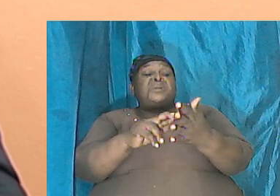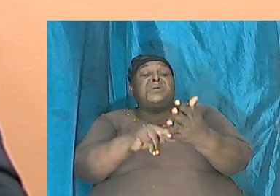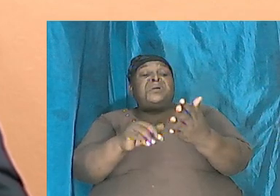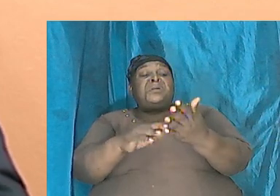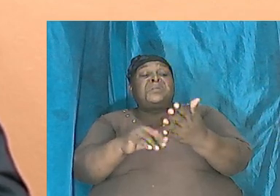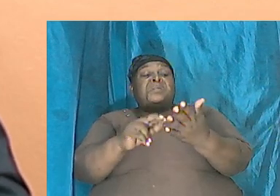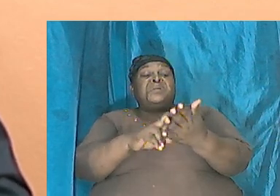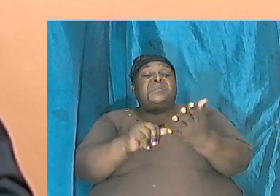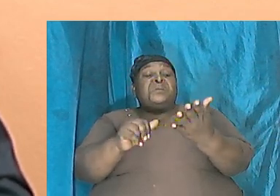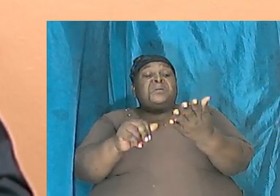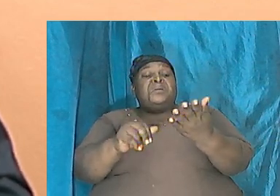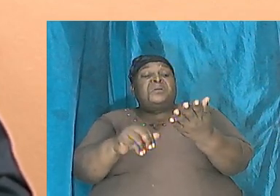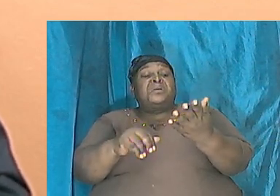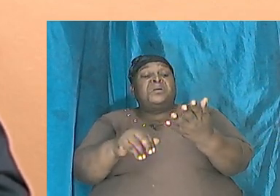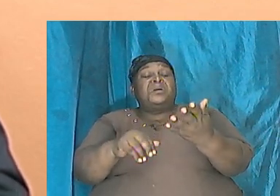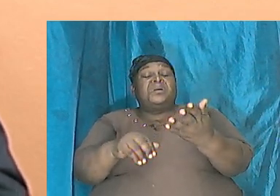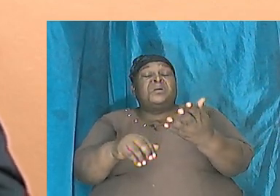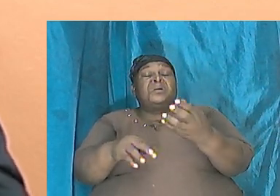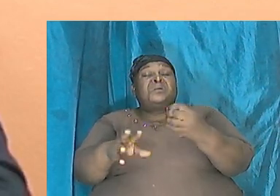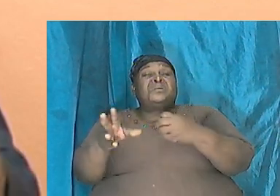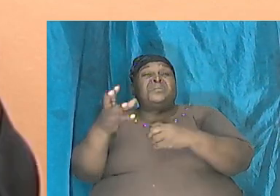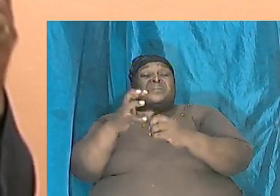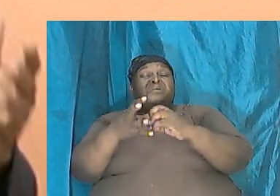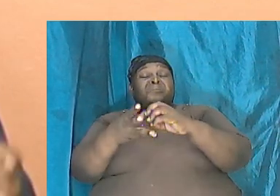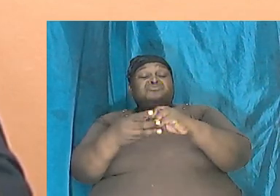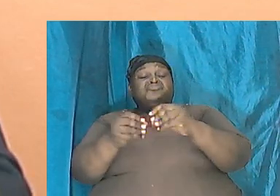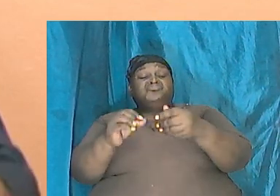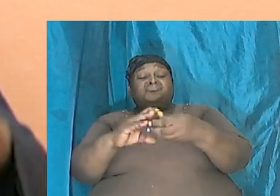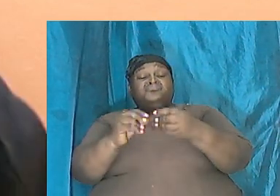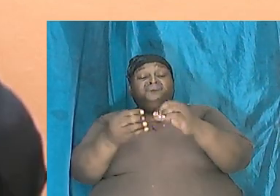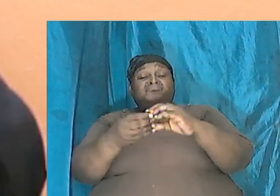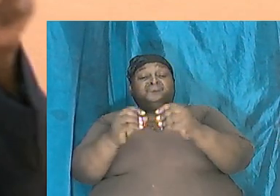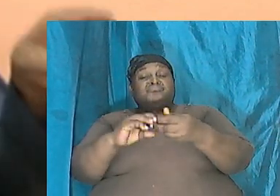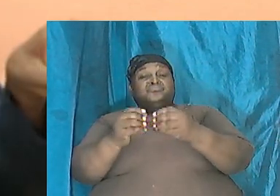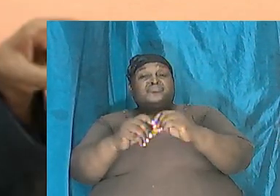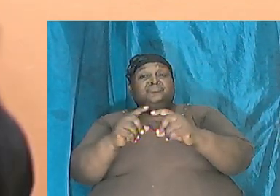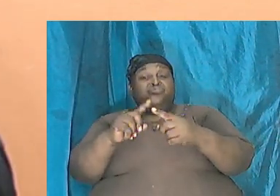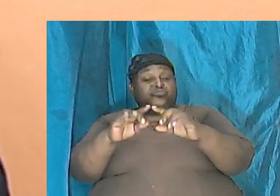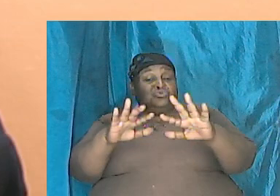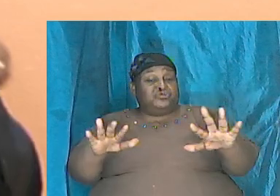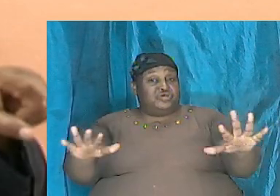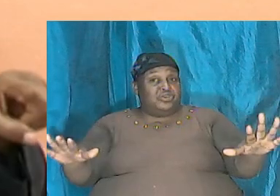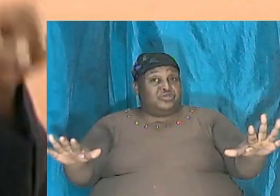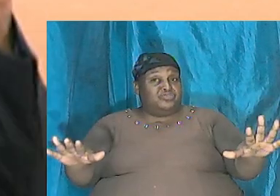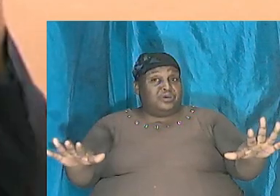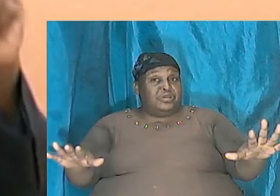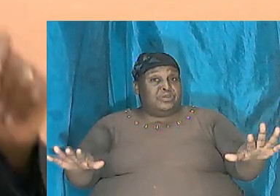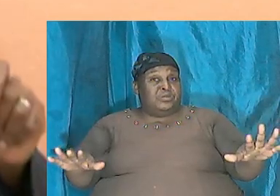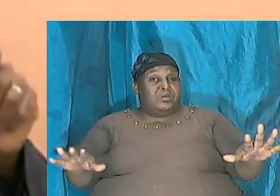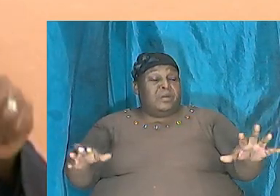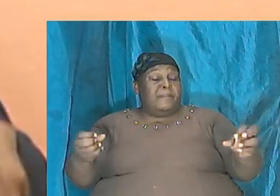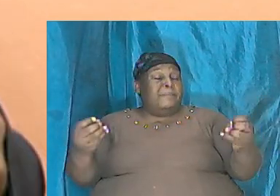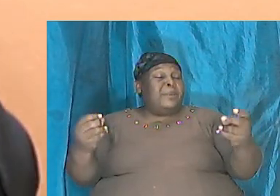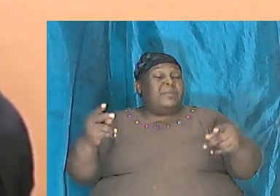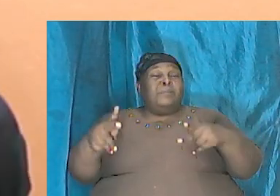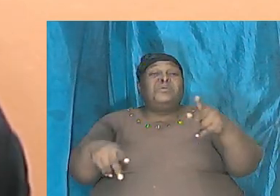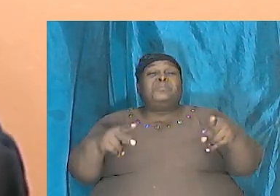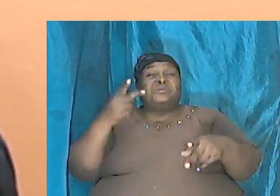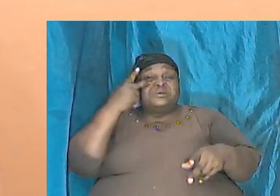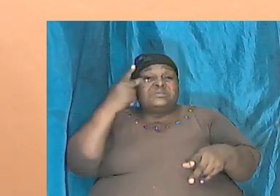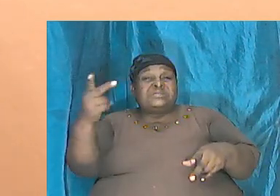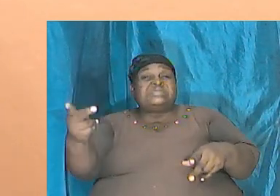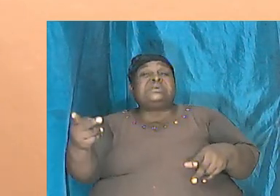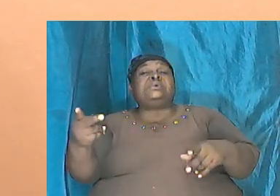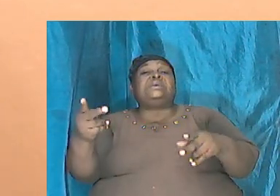storybook about Cinderella, some fairy tale, many folks see the Bible like that. Just a